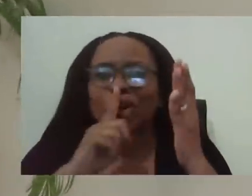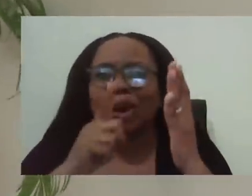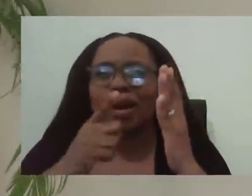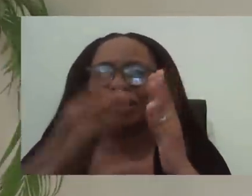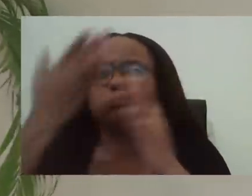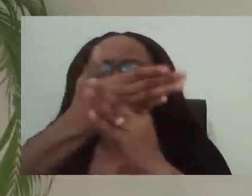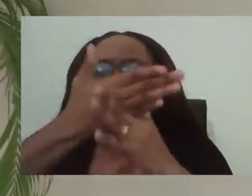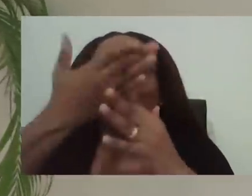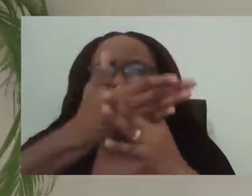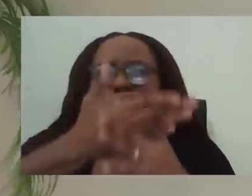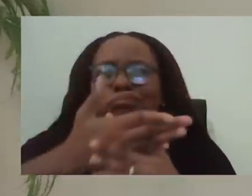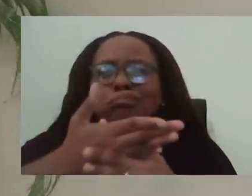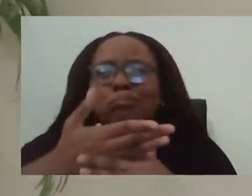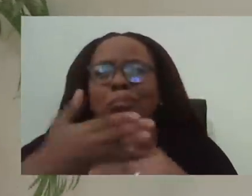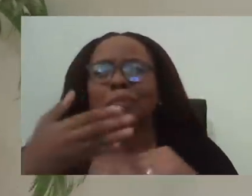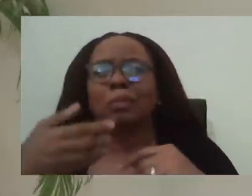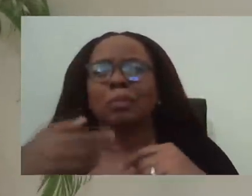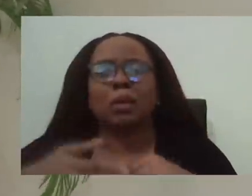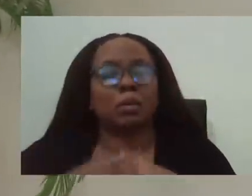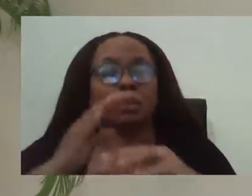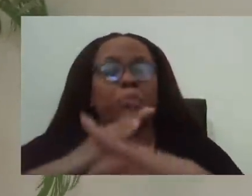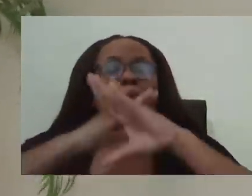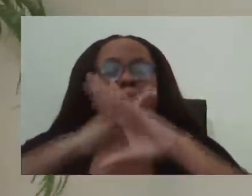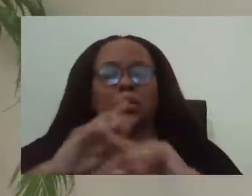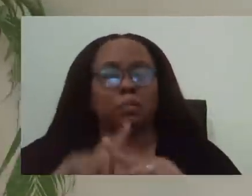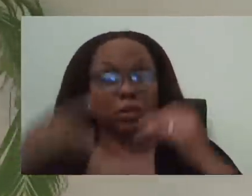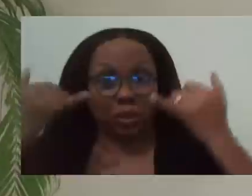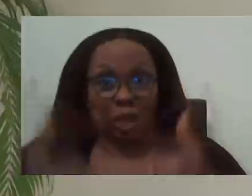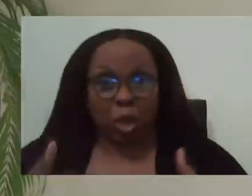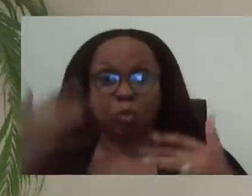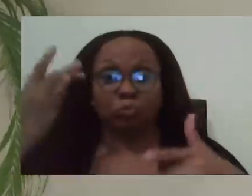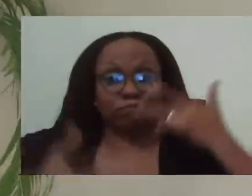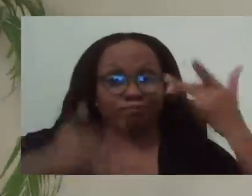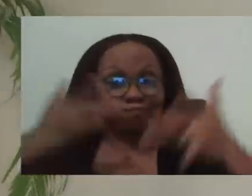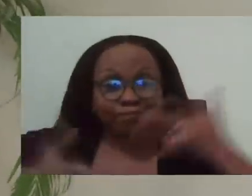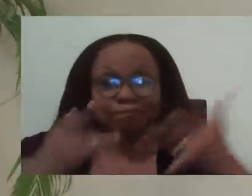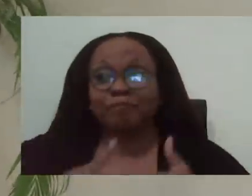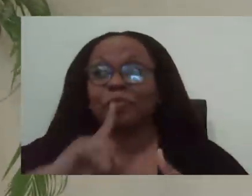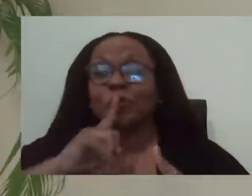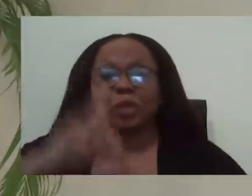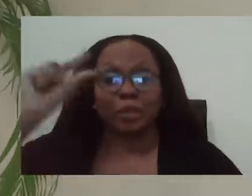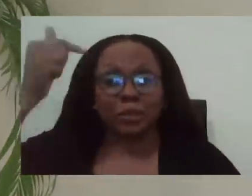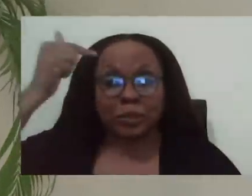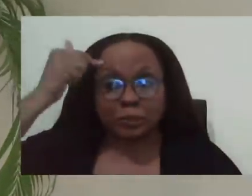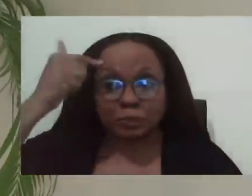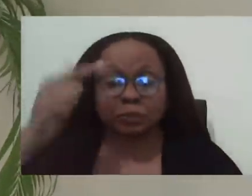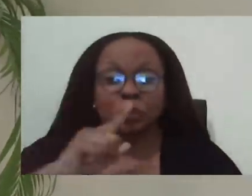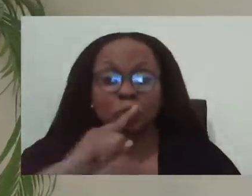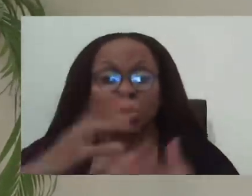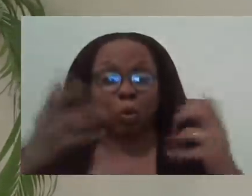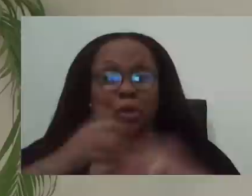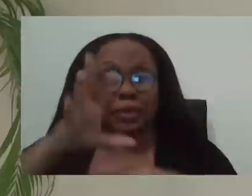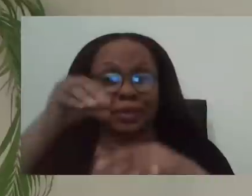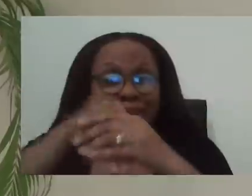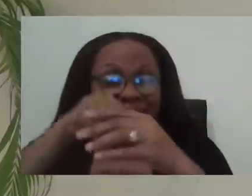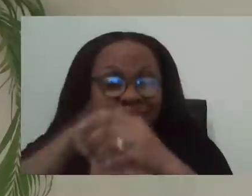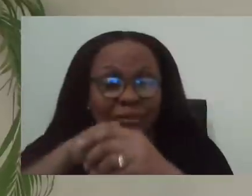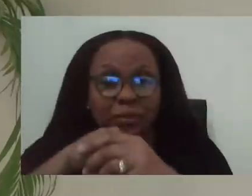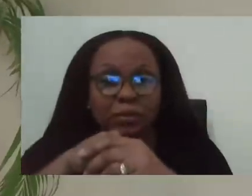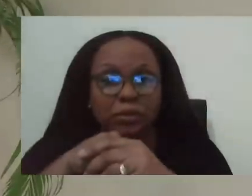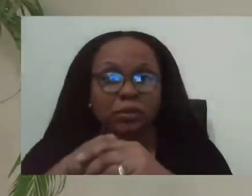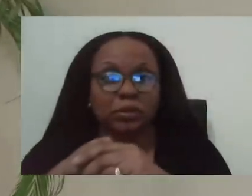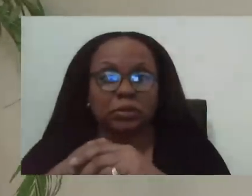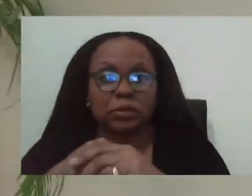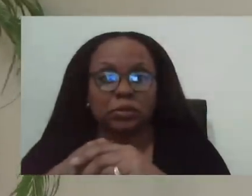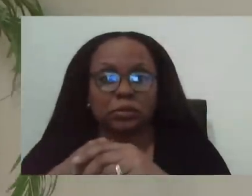happen now. And I'm very excited that there seems to be a, a strong commitment from government to invest in, in whatever